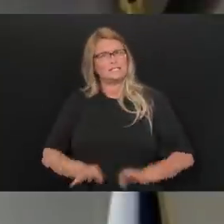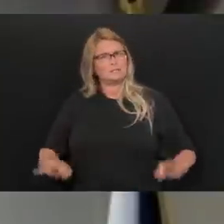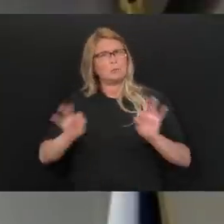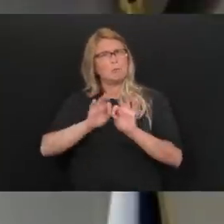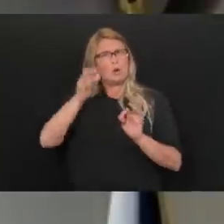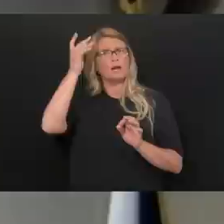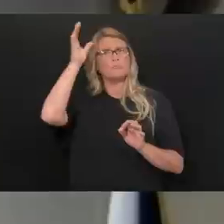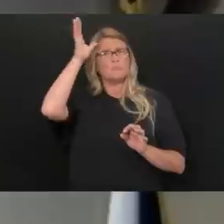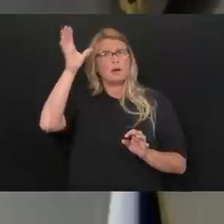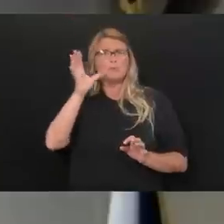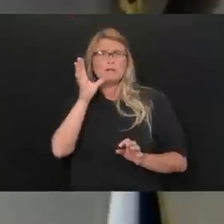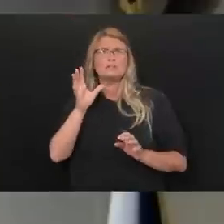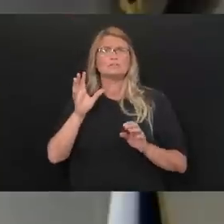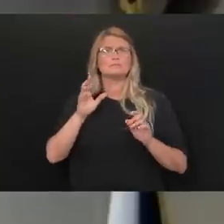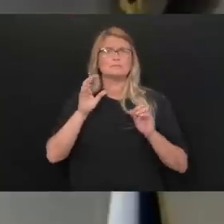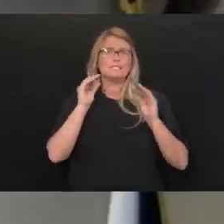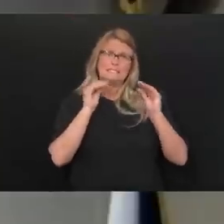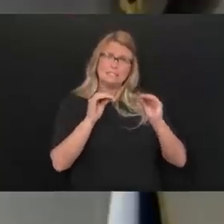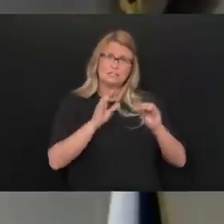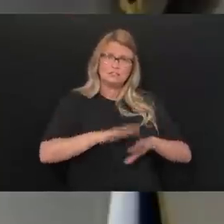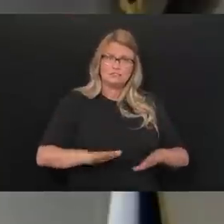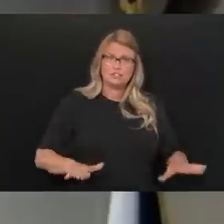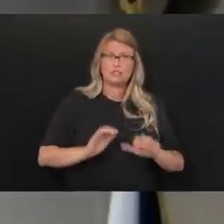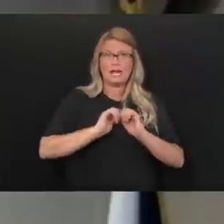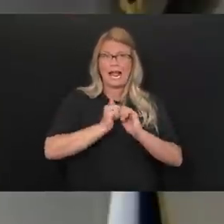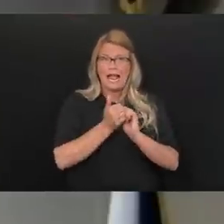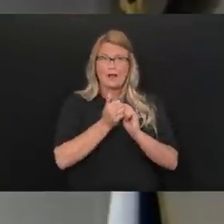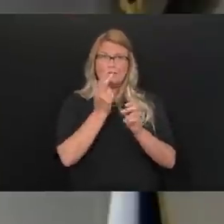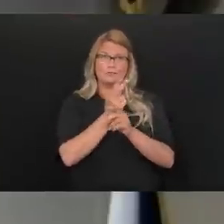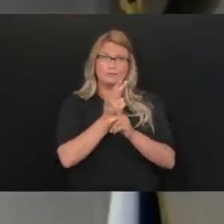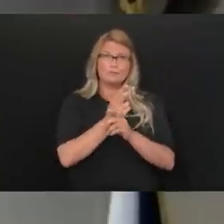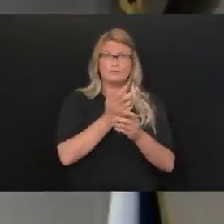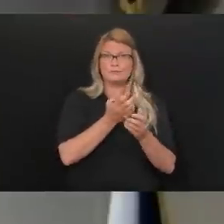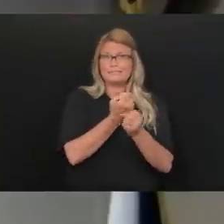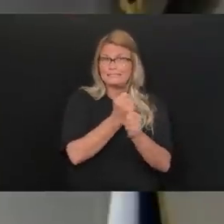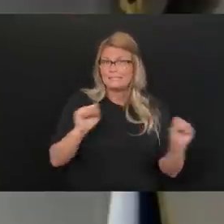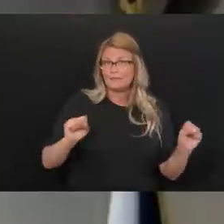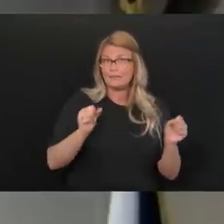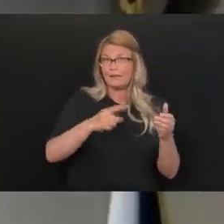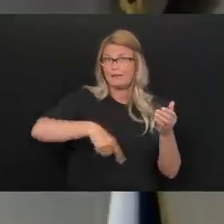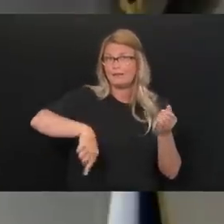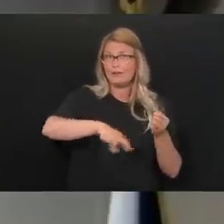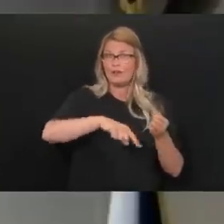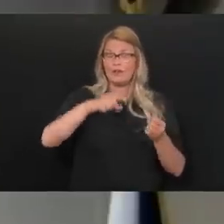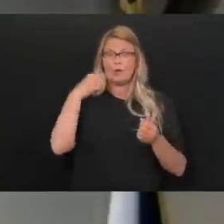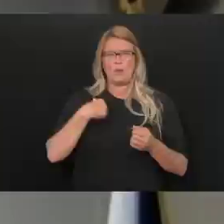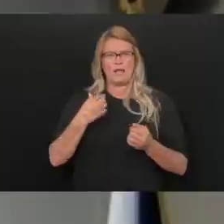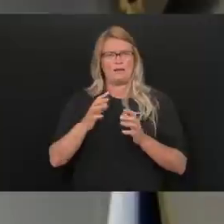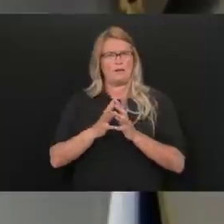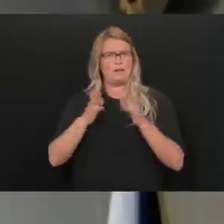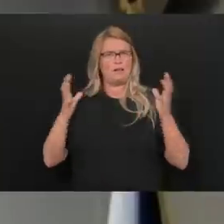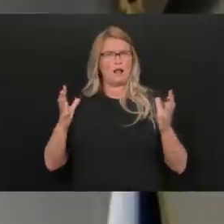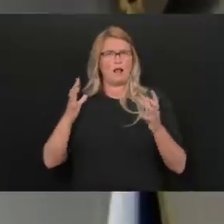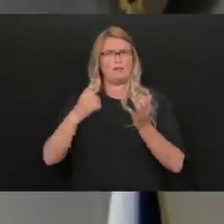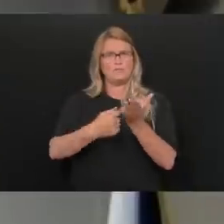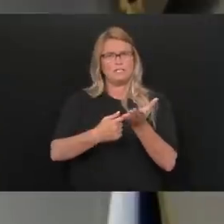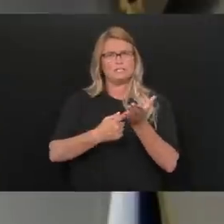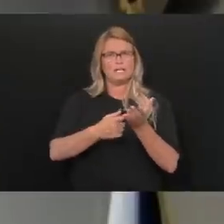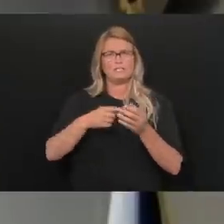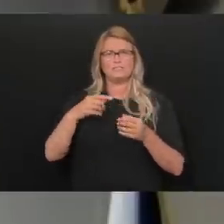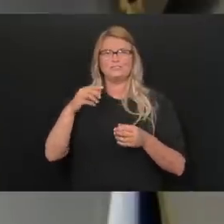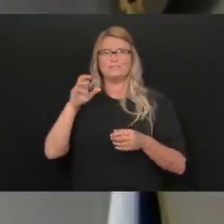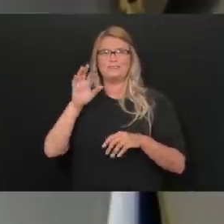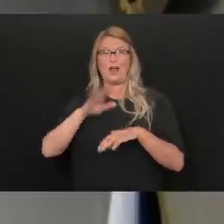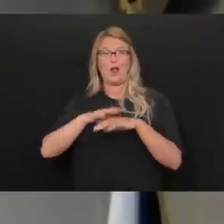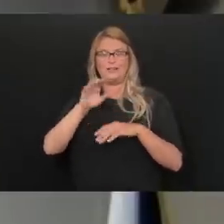them understand what's happening. And so there's actually been some great information over the weekend. There was a great program through Sesame Street and